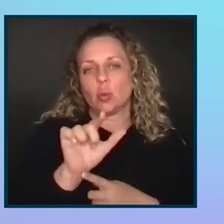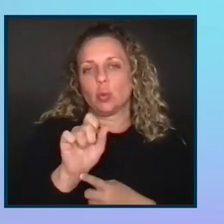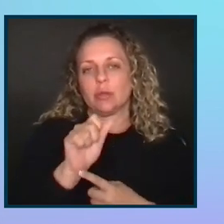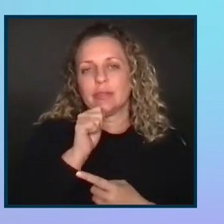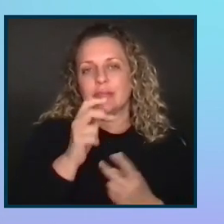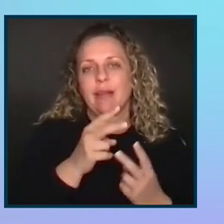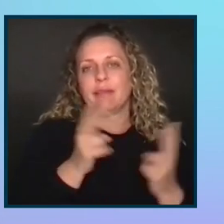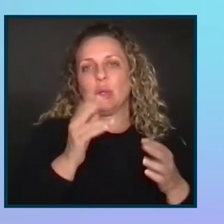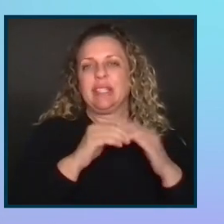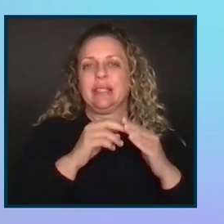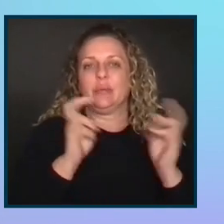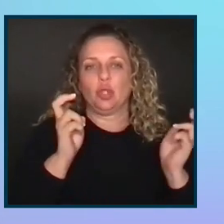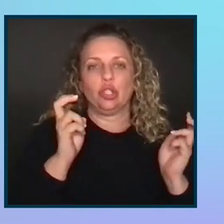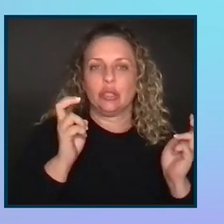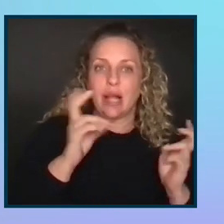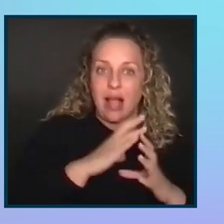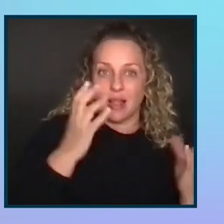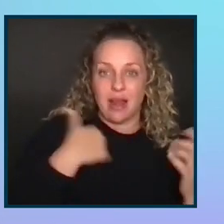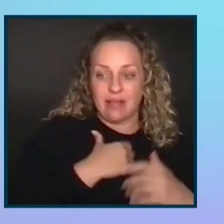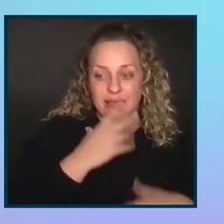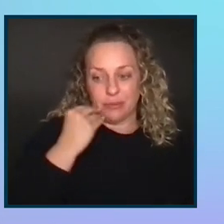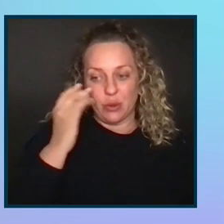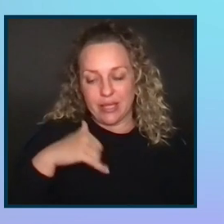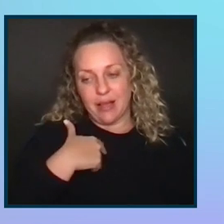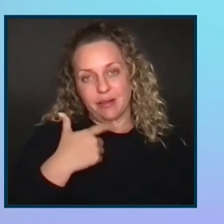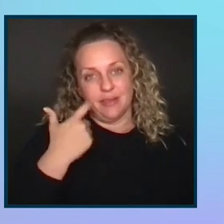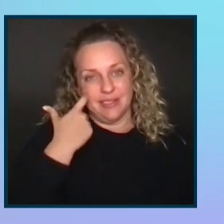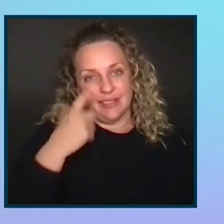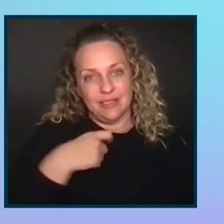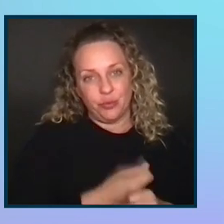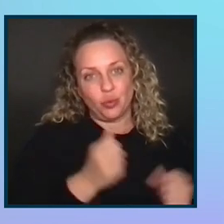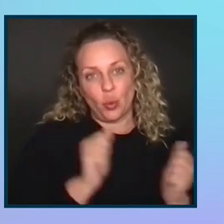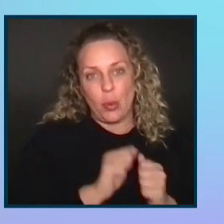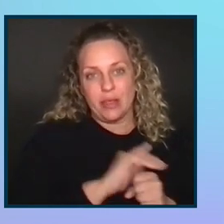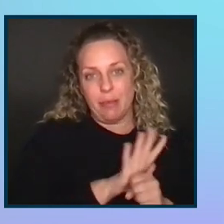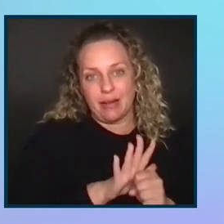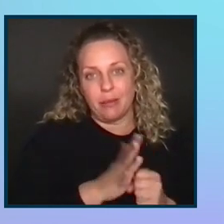very accessible? And I guess a lot of us experienced that in the past couple of years with the pandemic.